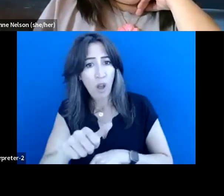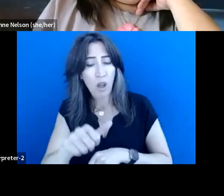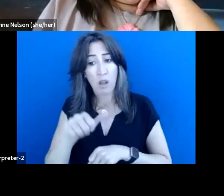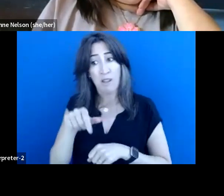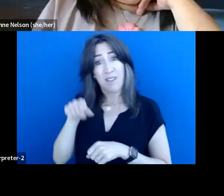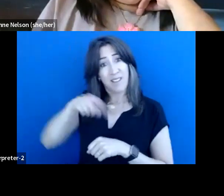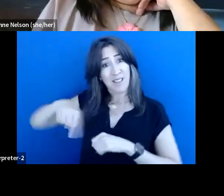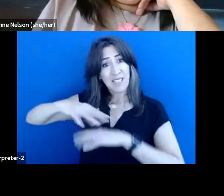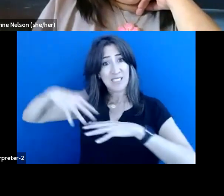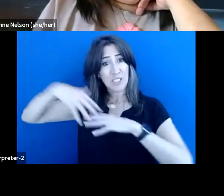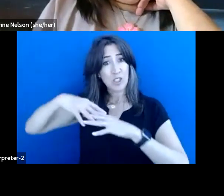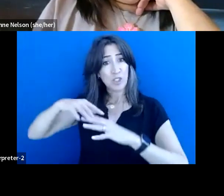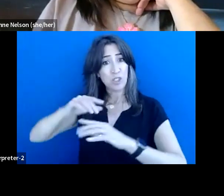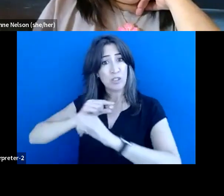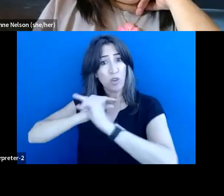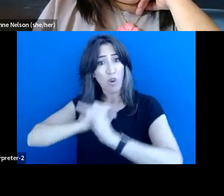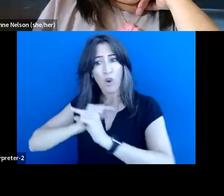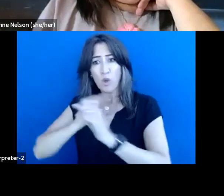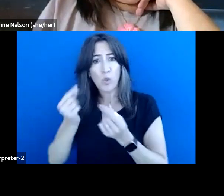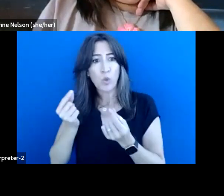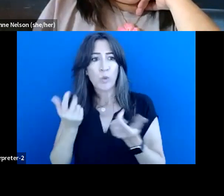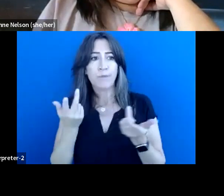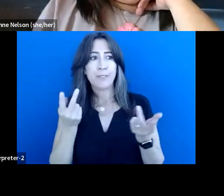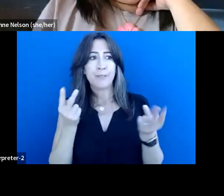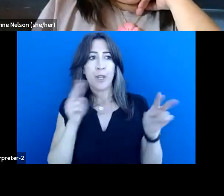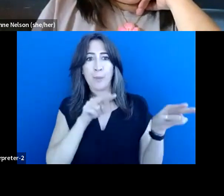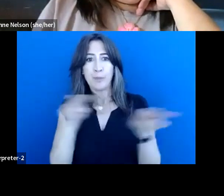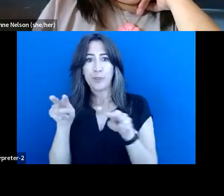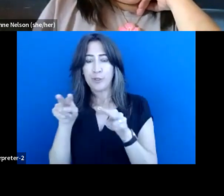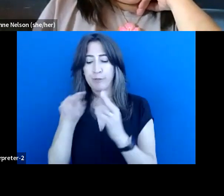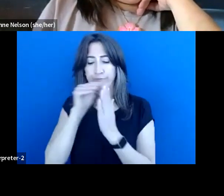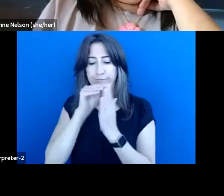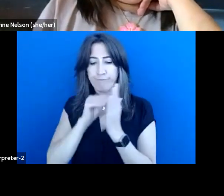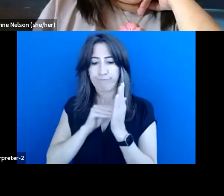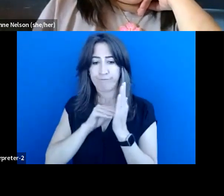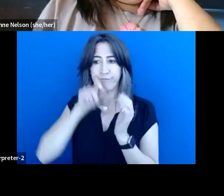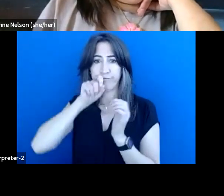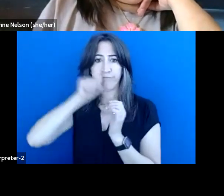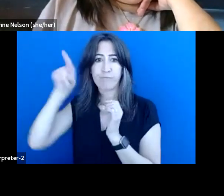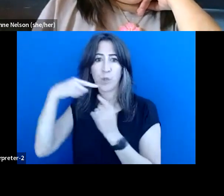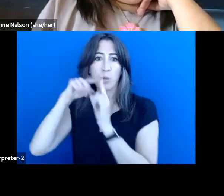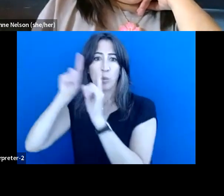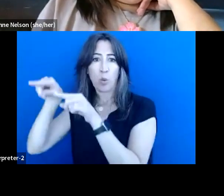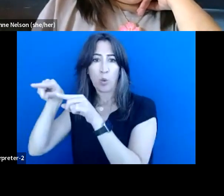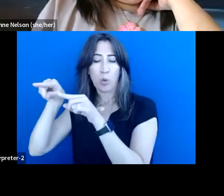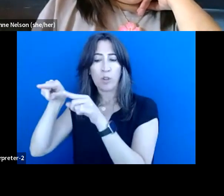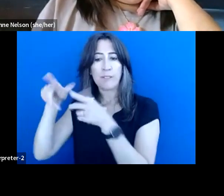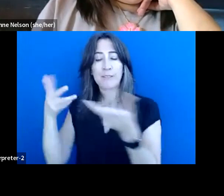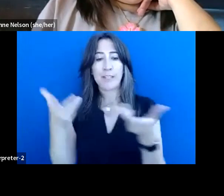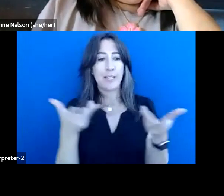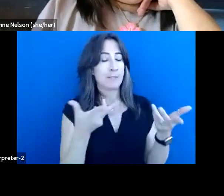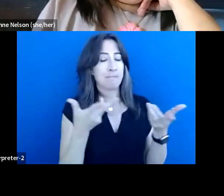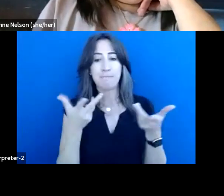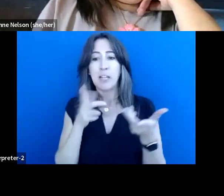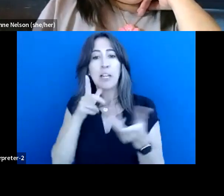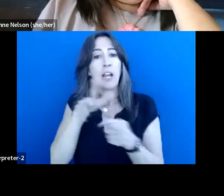All they were able to do before was sort of observe, write and report. So it was a really amazing,